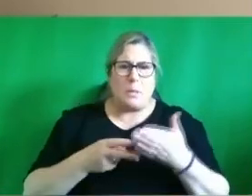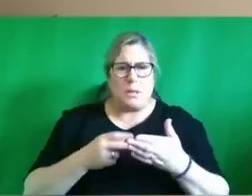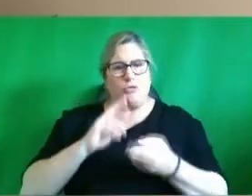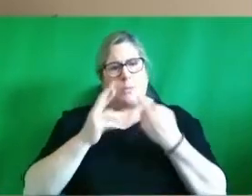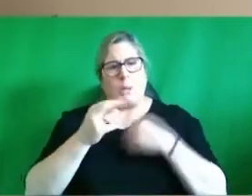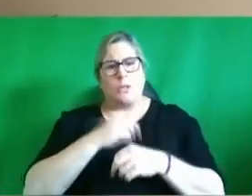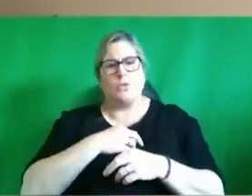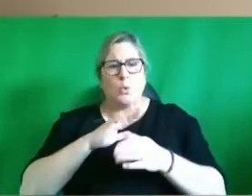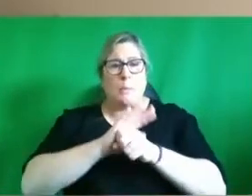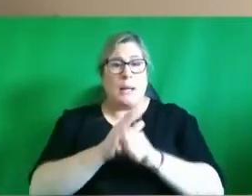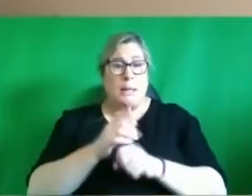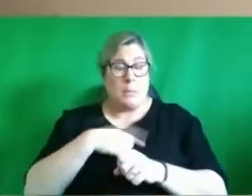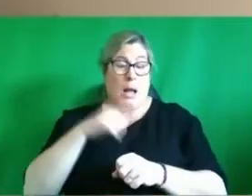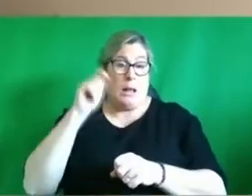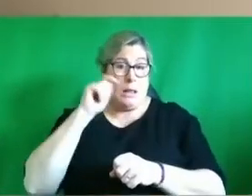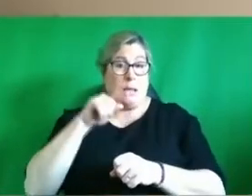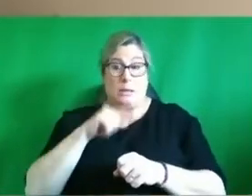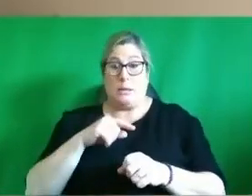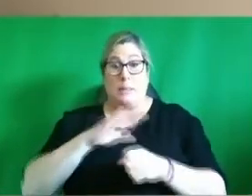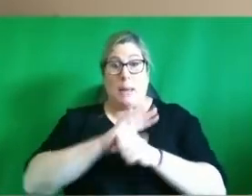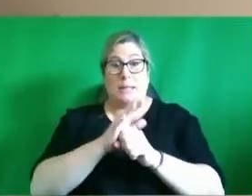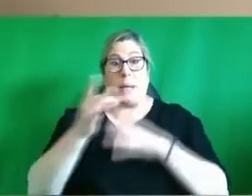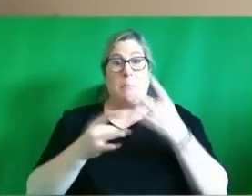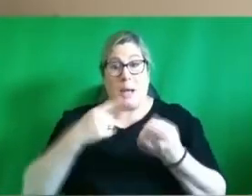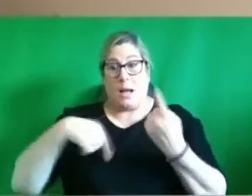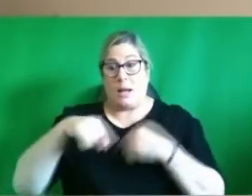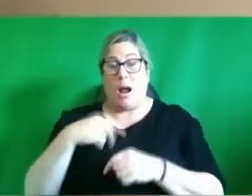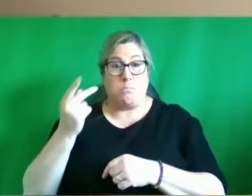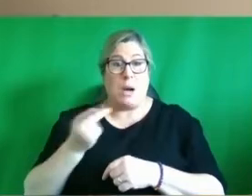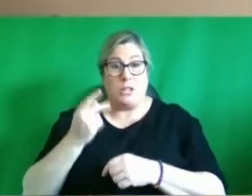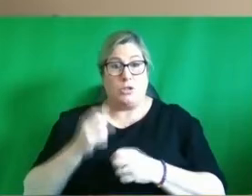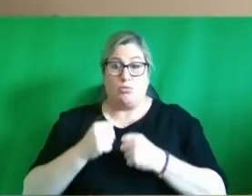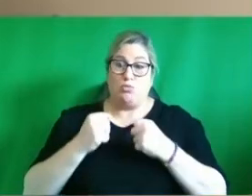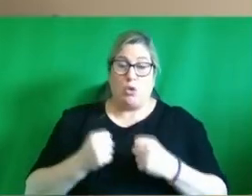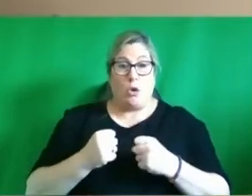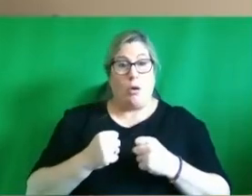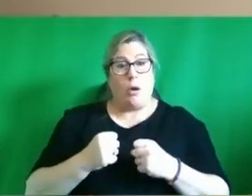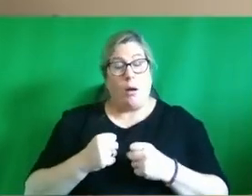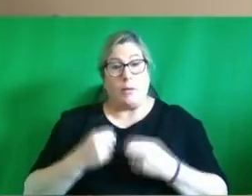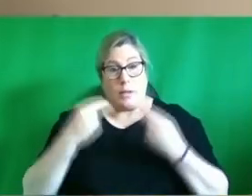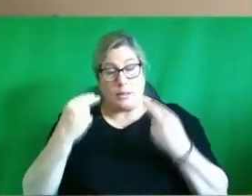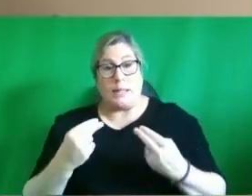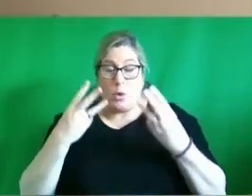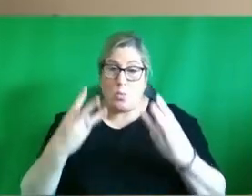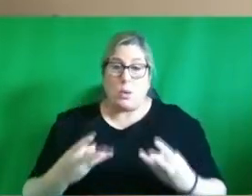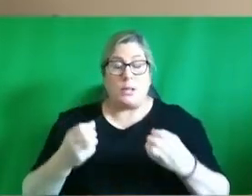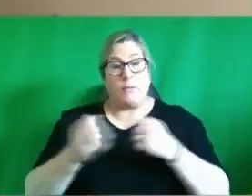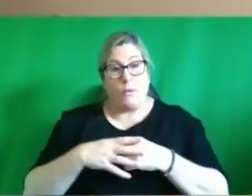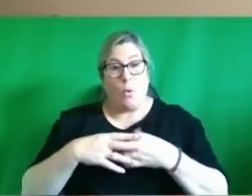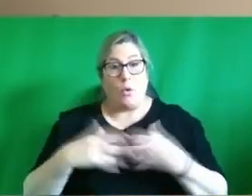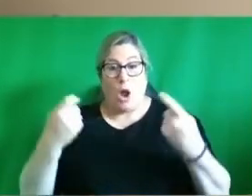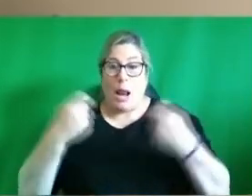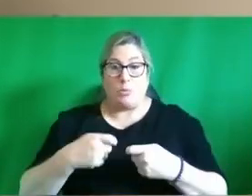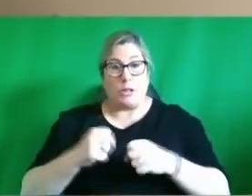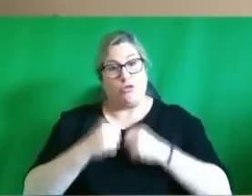if anything the pandemic has made the partnership stronger and made the desire for collaboration but ultimately not for collaboration's sake it